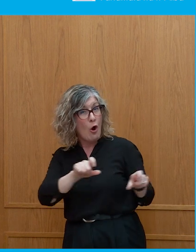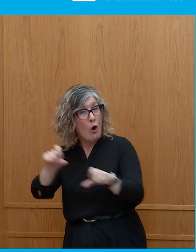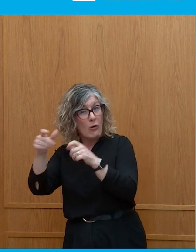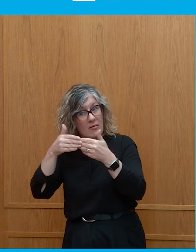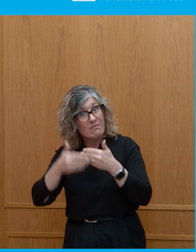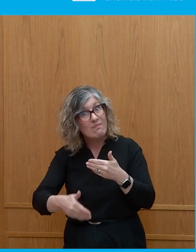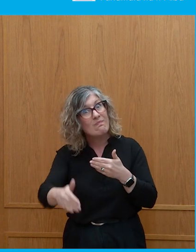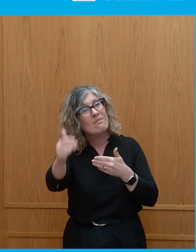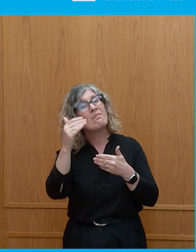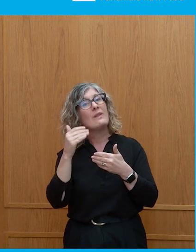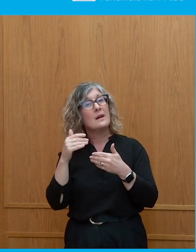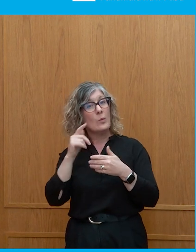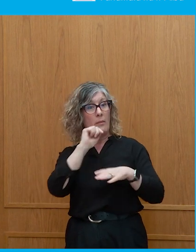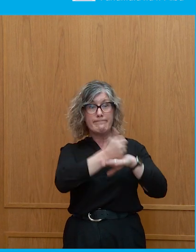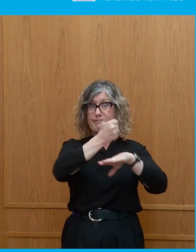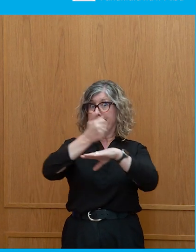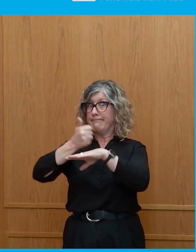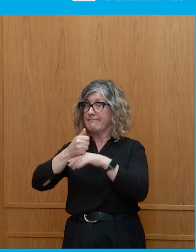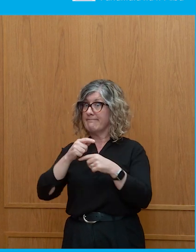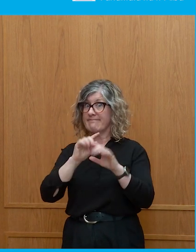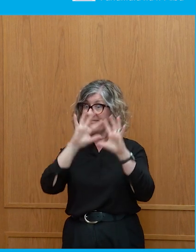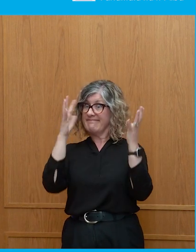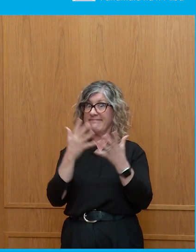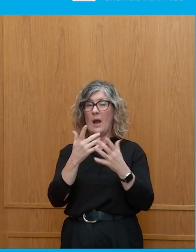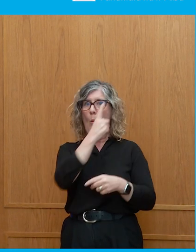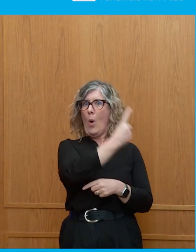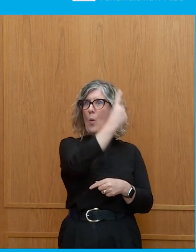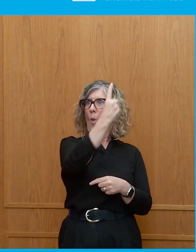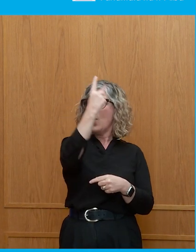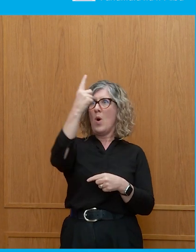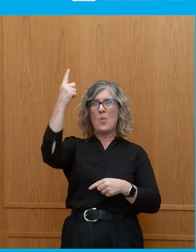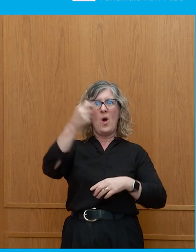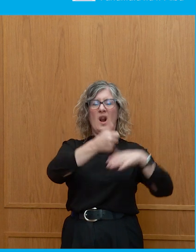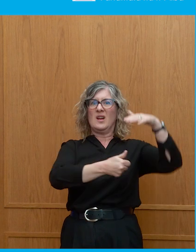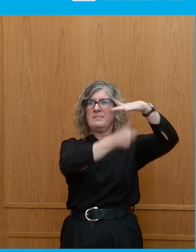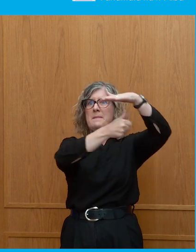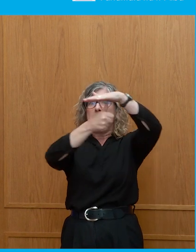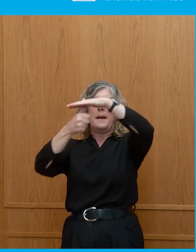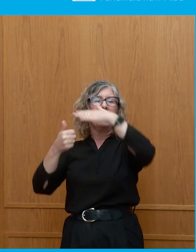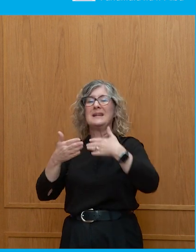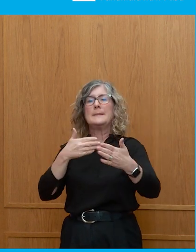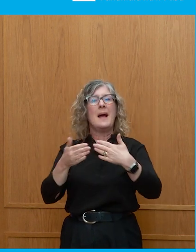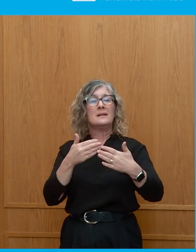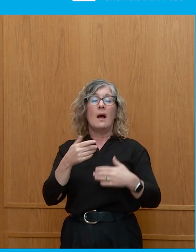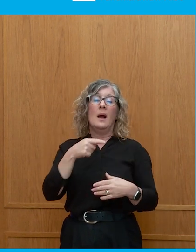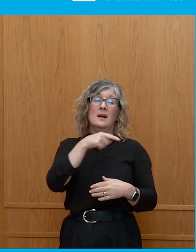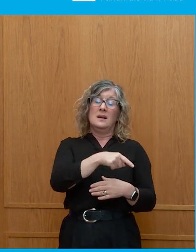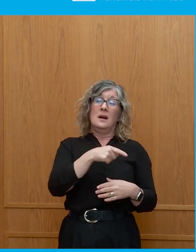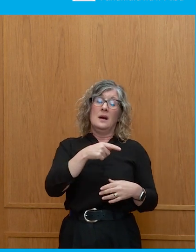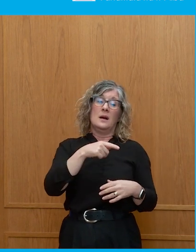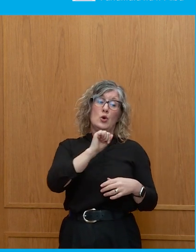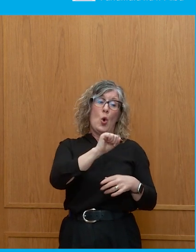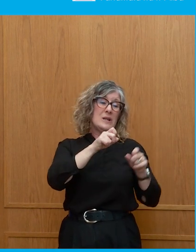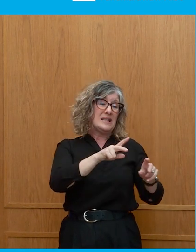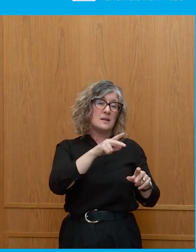established in all democracies? Do we now just have to live with the fact that whether you are in a presidential system or a representative democracy,